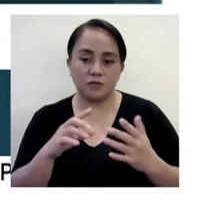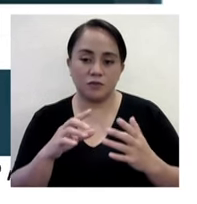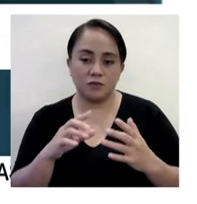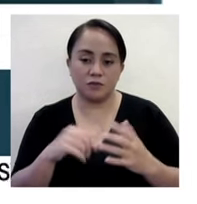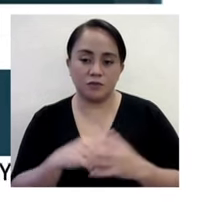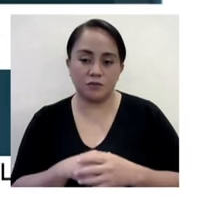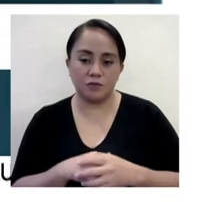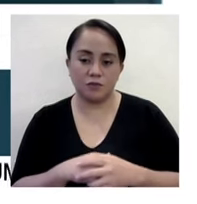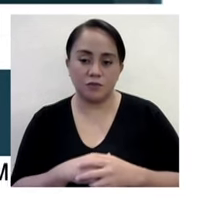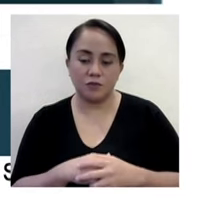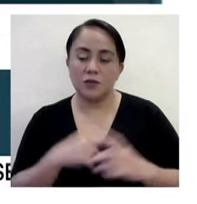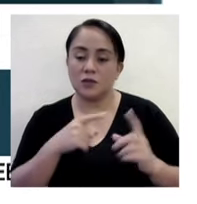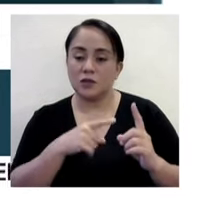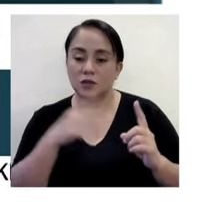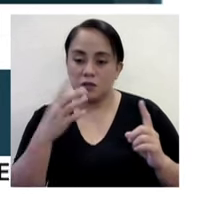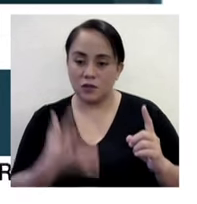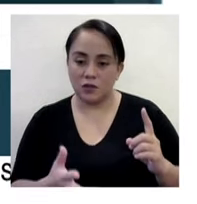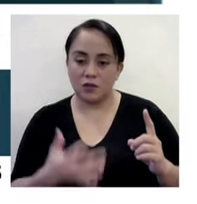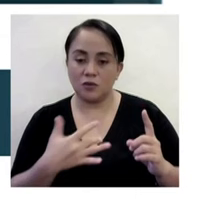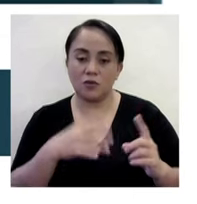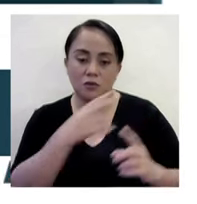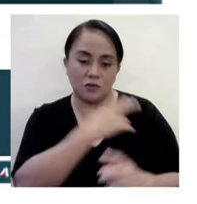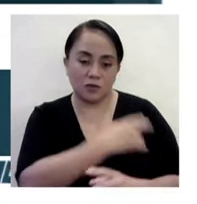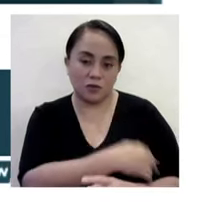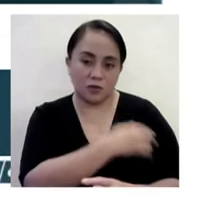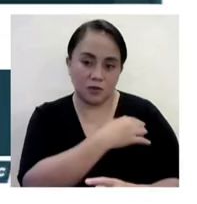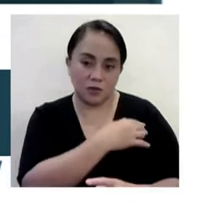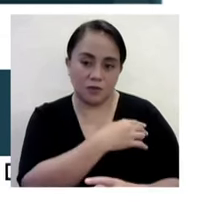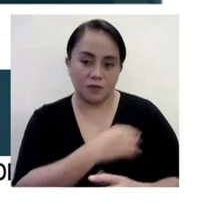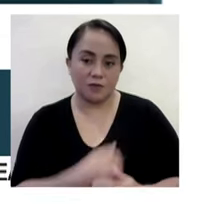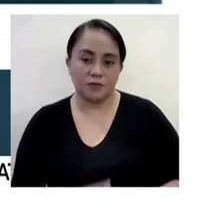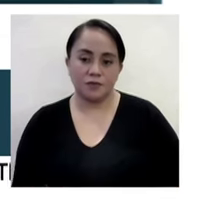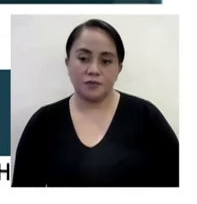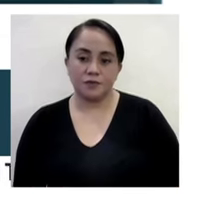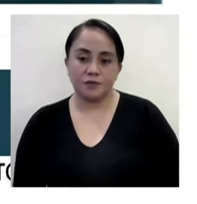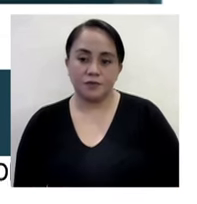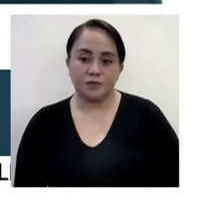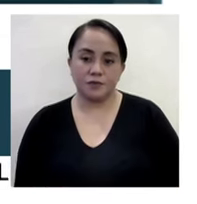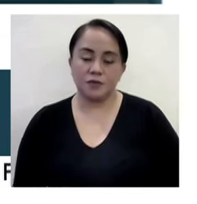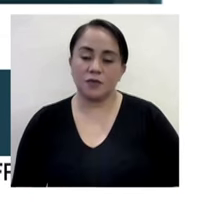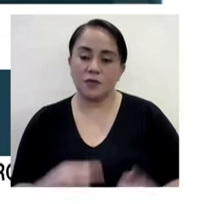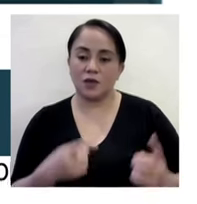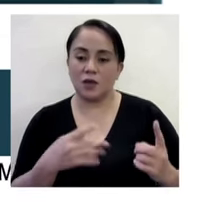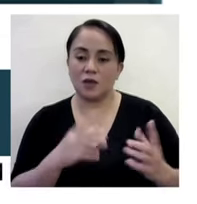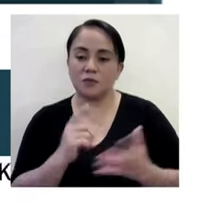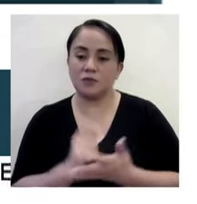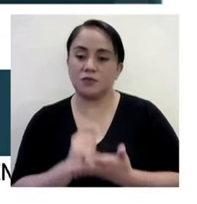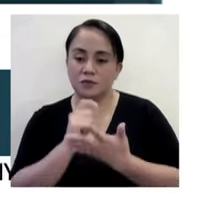She is now in a hospital near Tel Aviv.